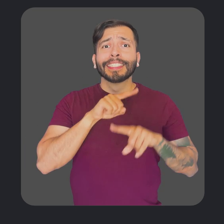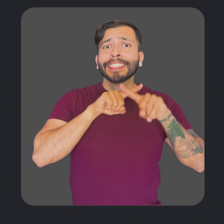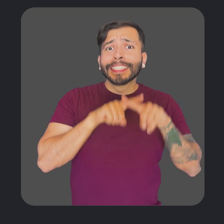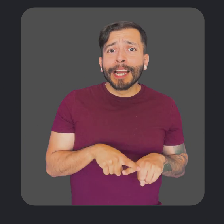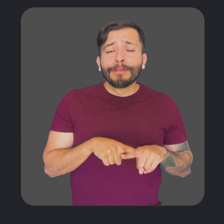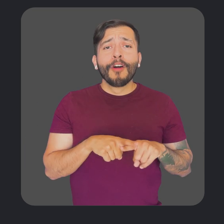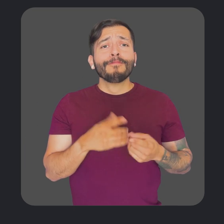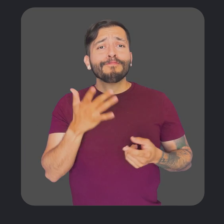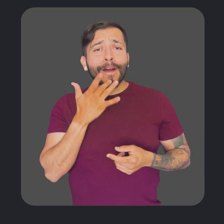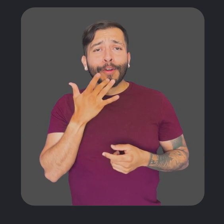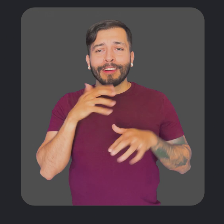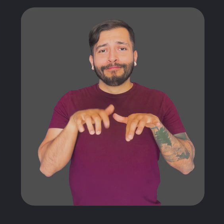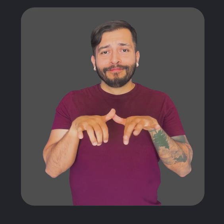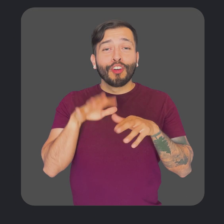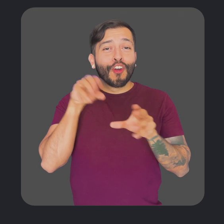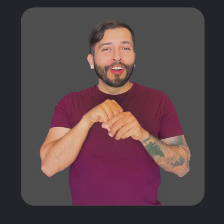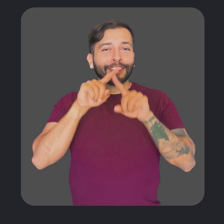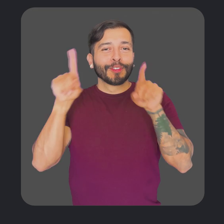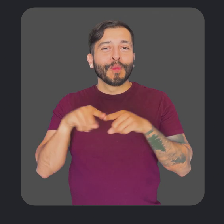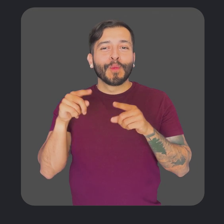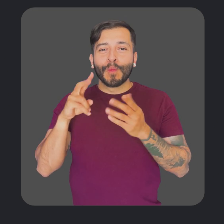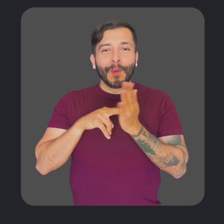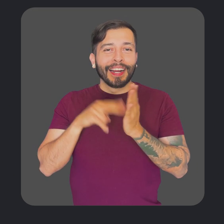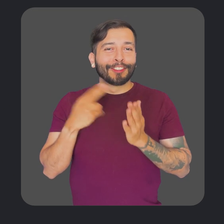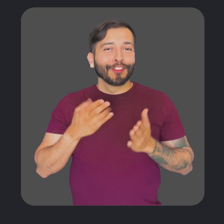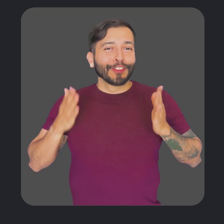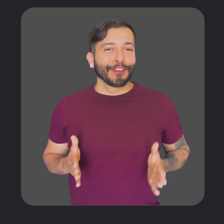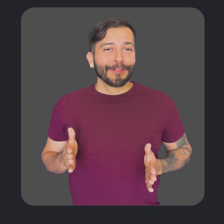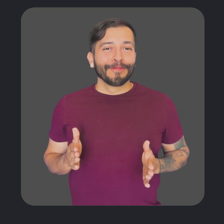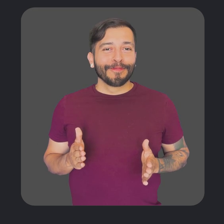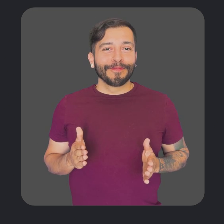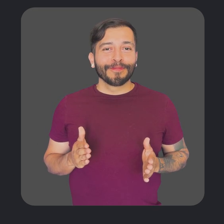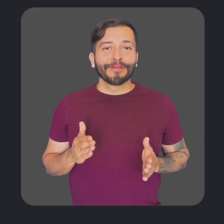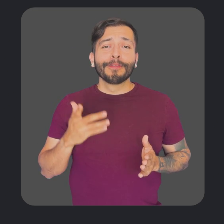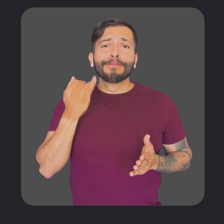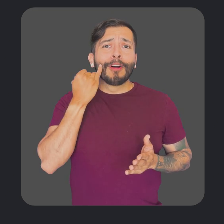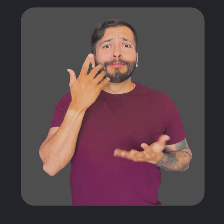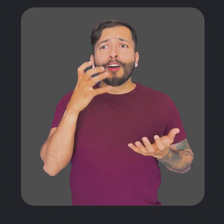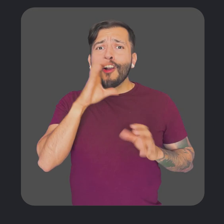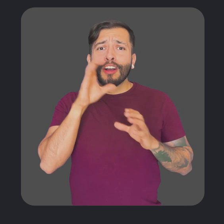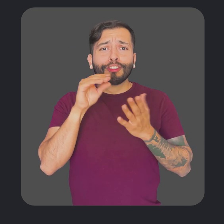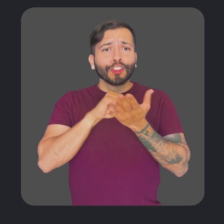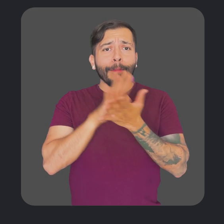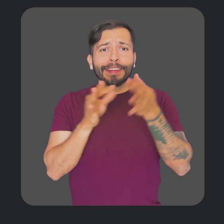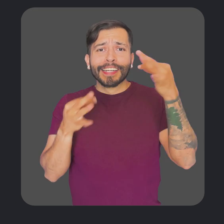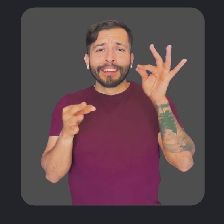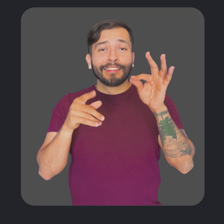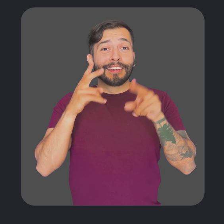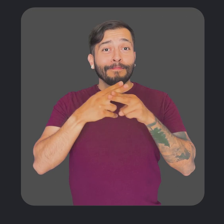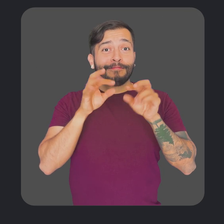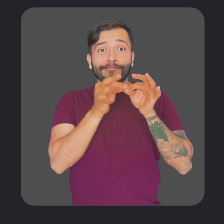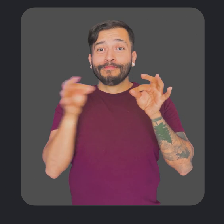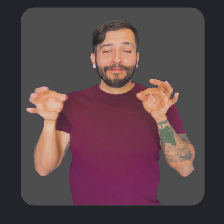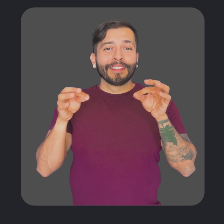is useful for anyone who depends on or prefers to use a keyboard, including screen meter users. If a user wants to locate a document they've